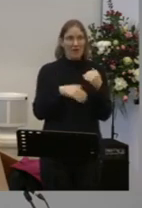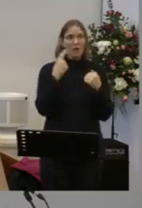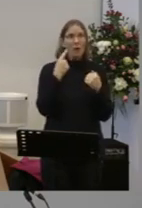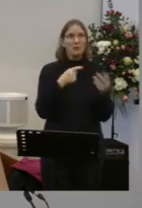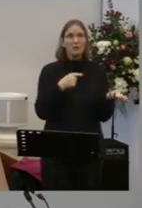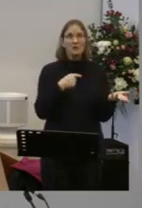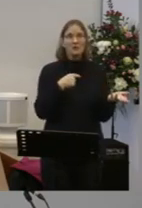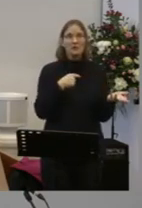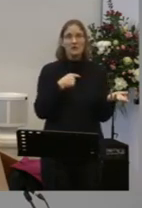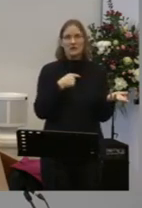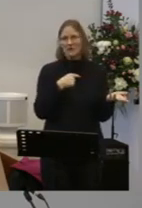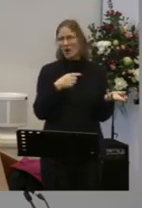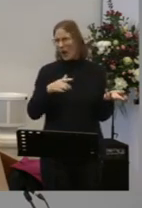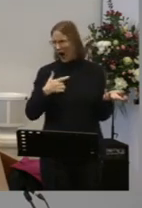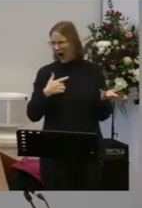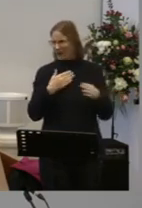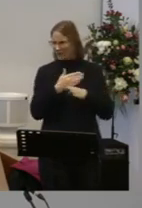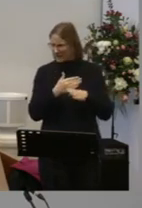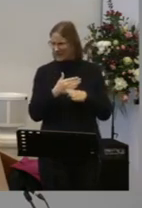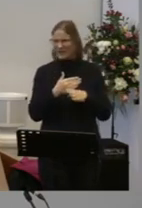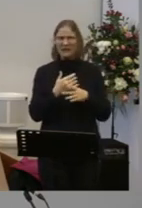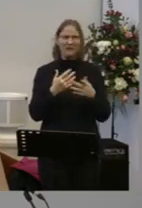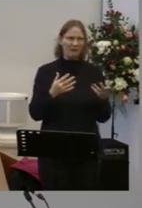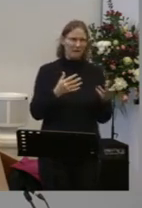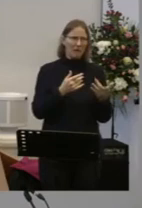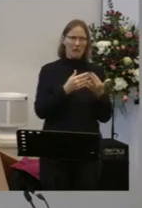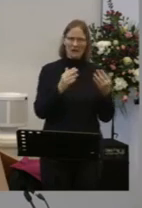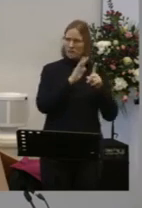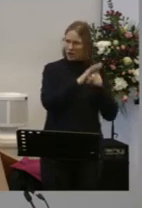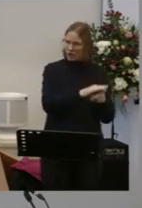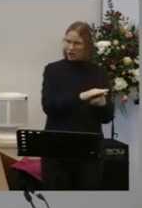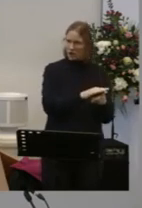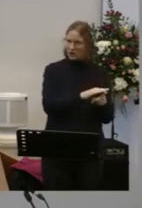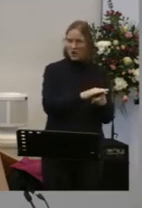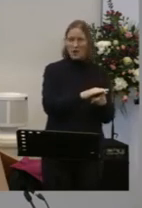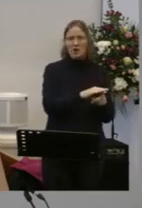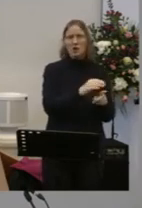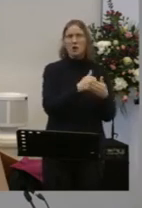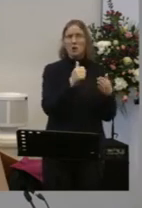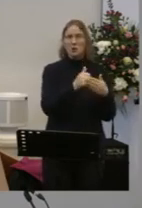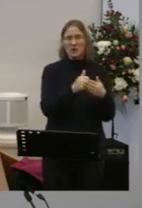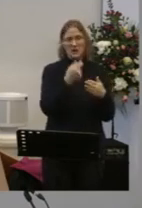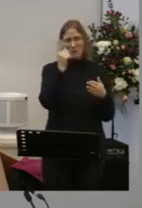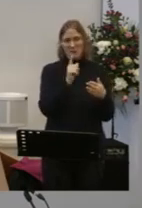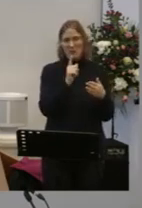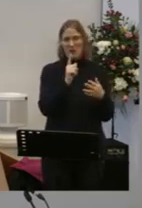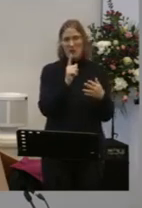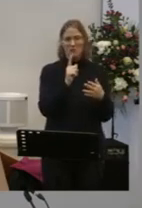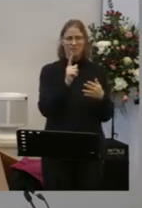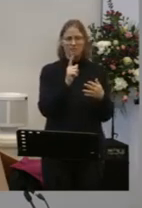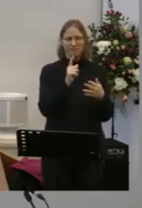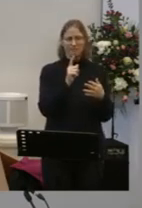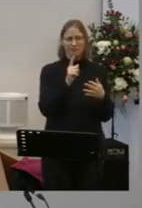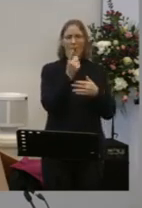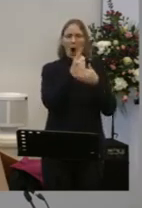There are other things to worry about in life It's not until they are faced with a problem Or a tragedy Or a major life event